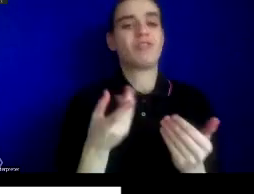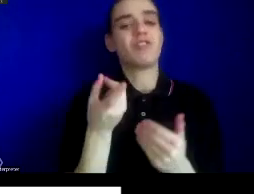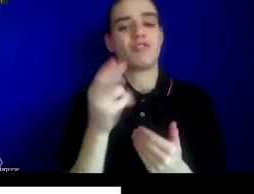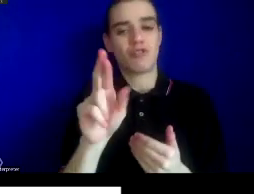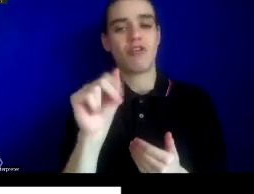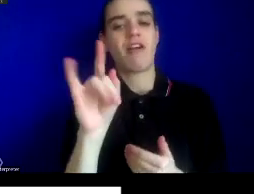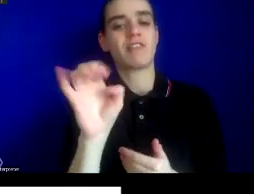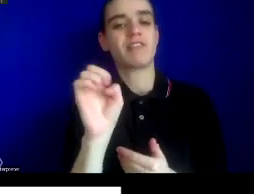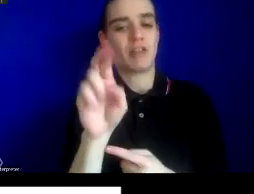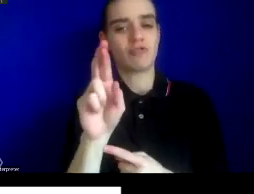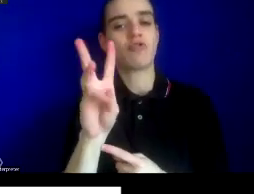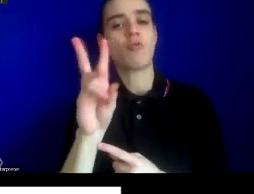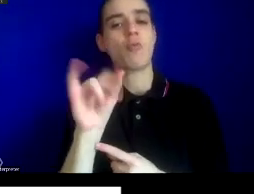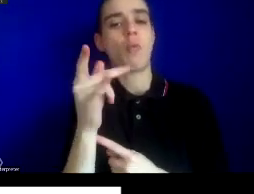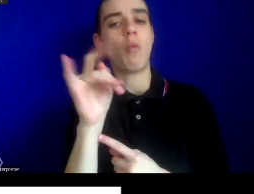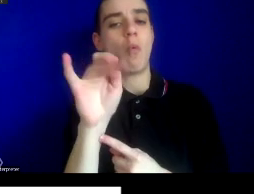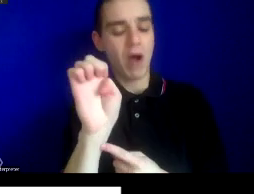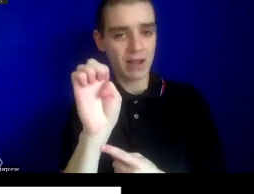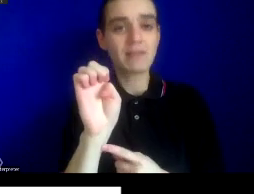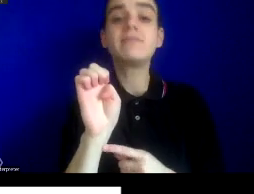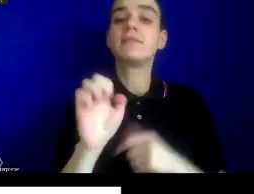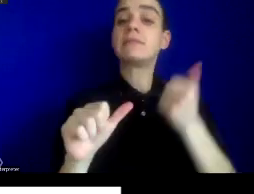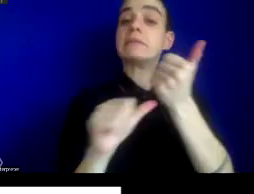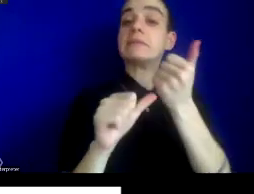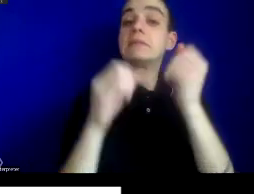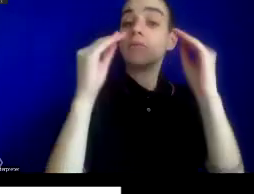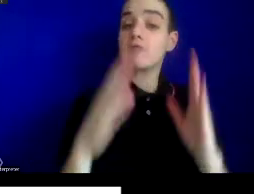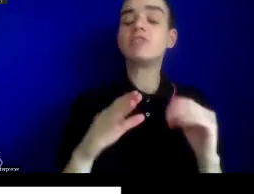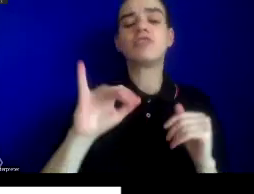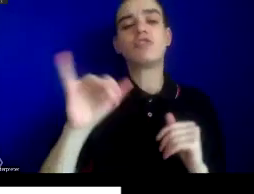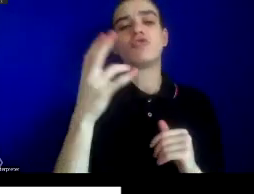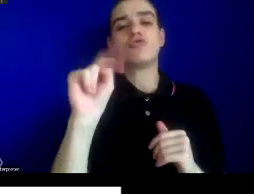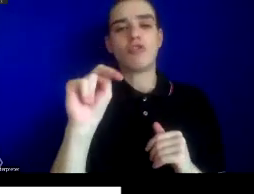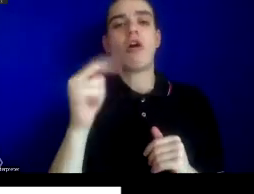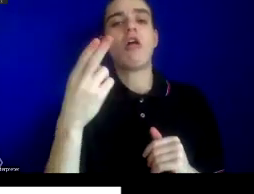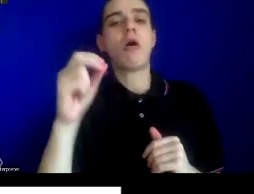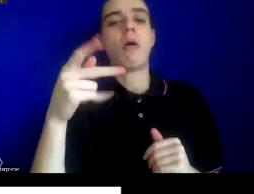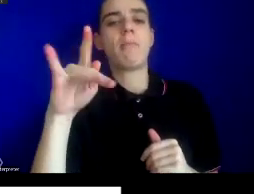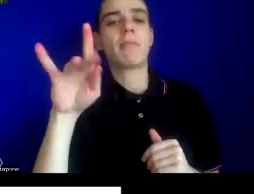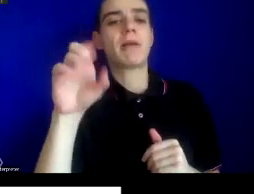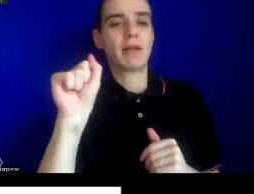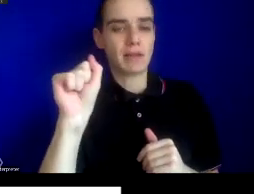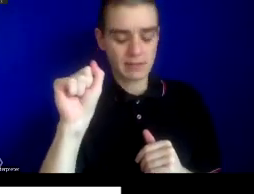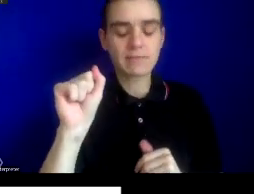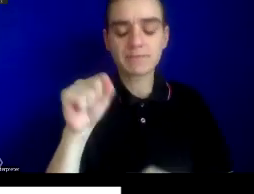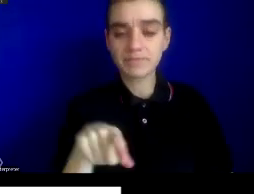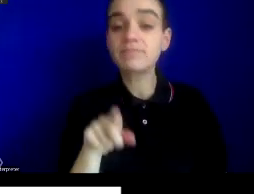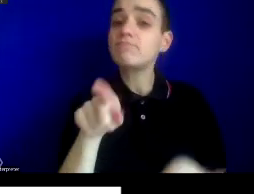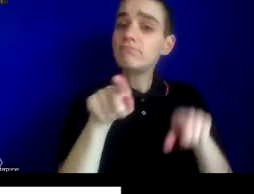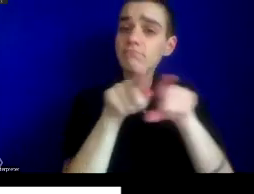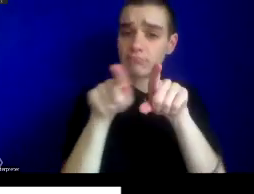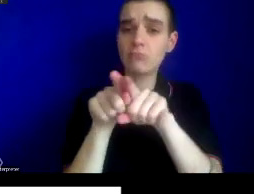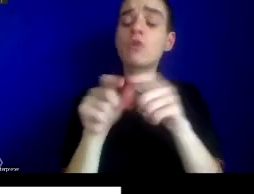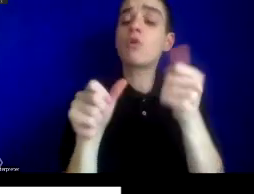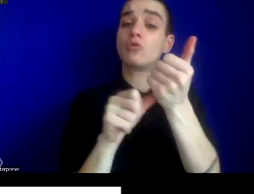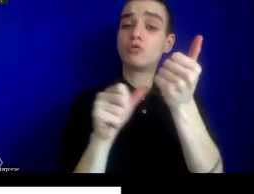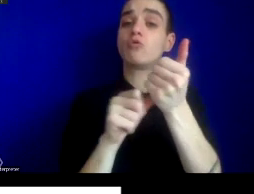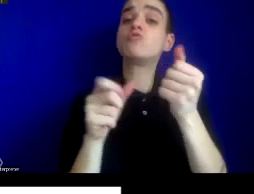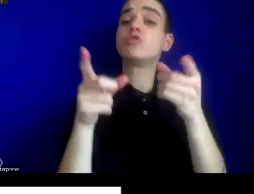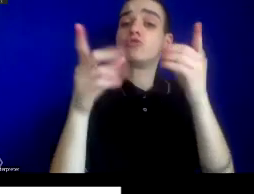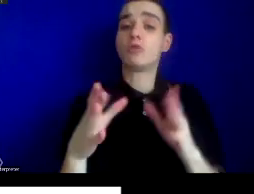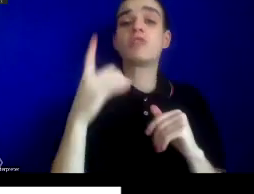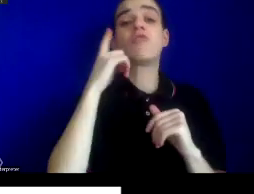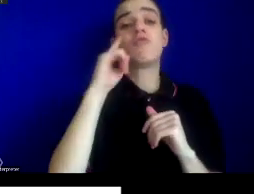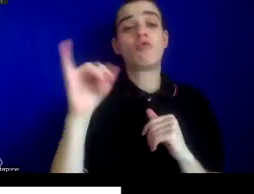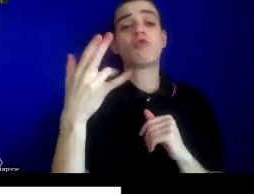Professor of Sociology and the History of Medicine at Johns Hopkins University and School of Medicine, where he is also Associate Director for the Hopkins Center